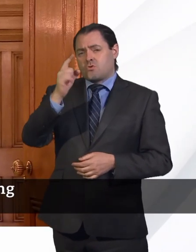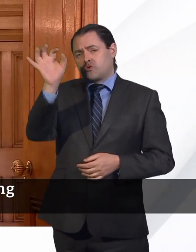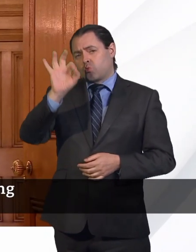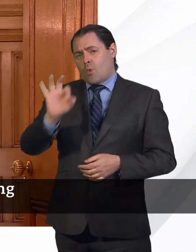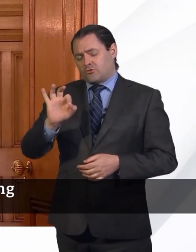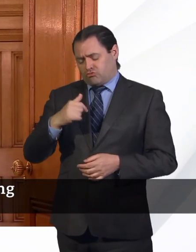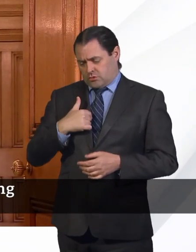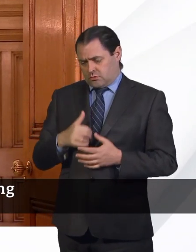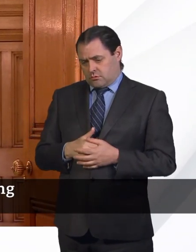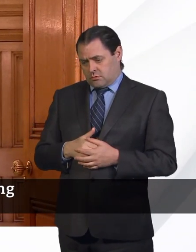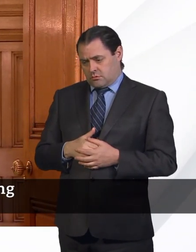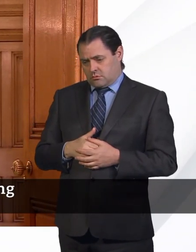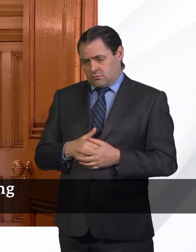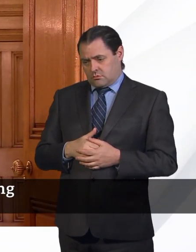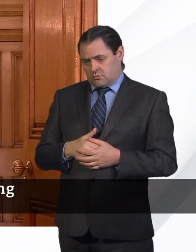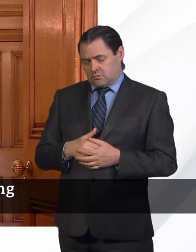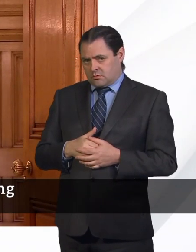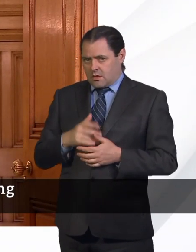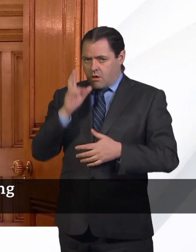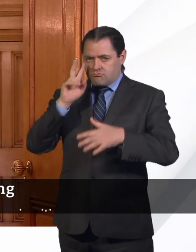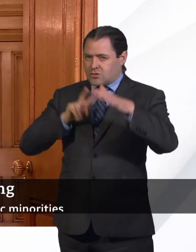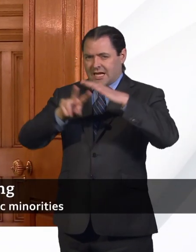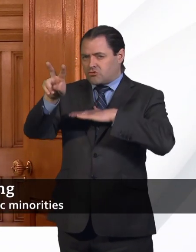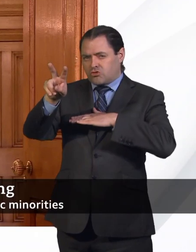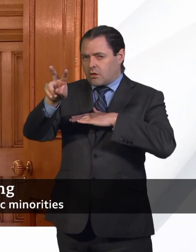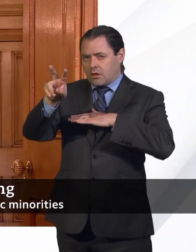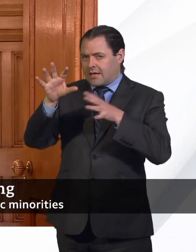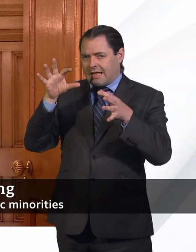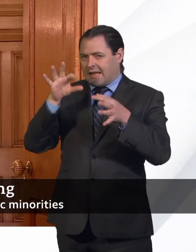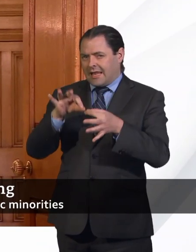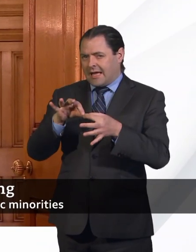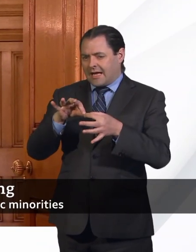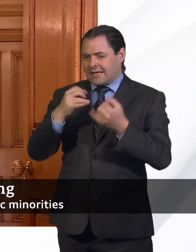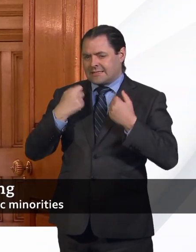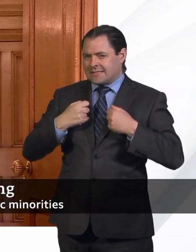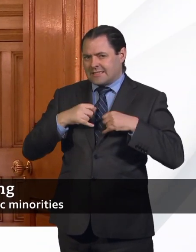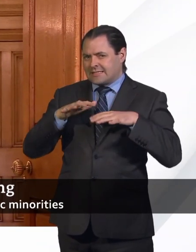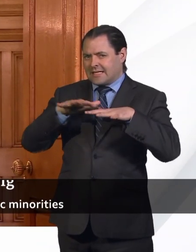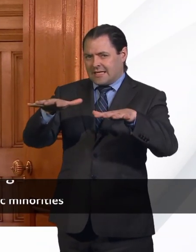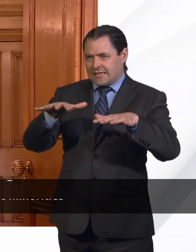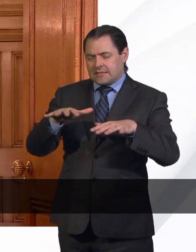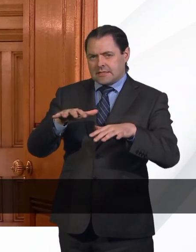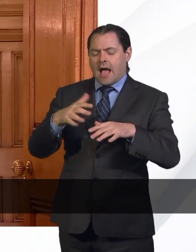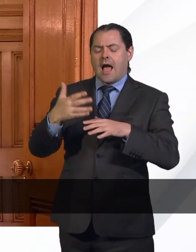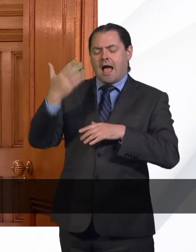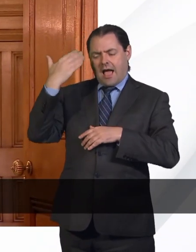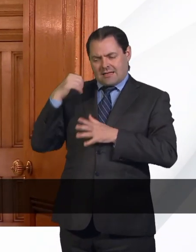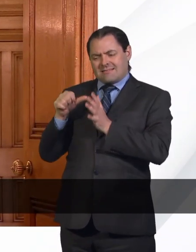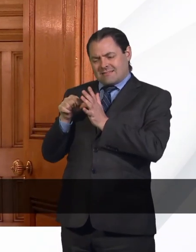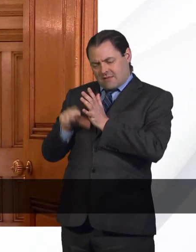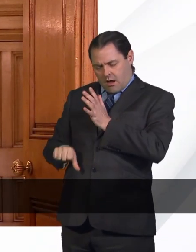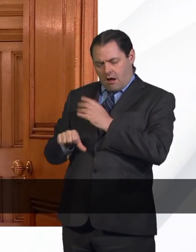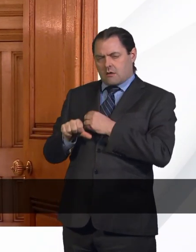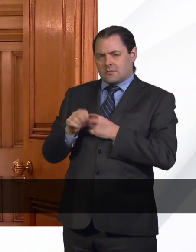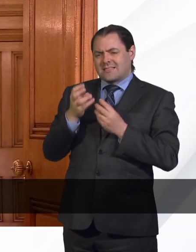question, we didn't make a prediction of the impact of this disease other than right at the start when there were